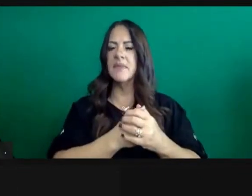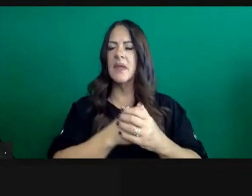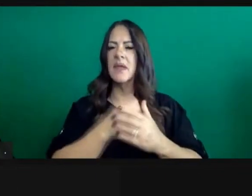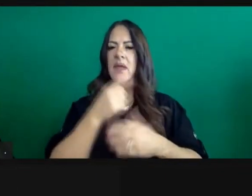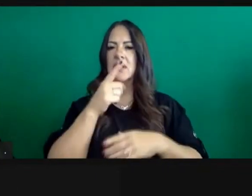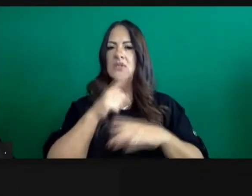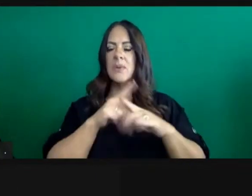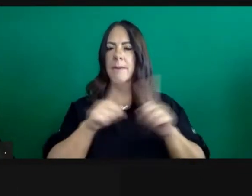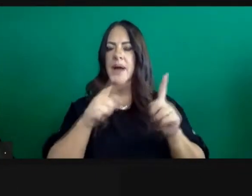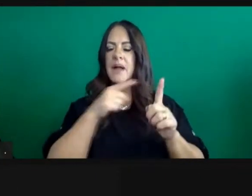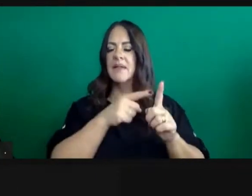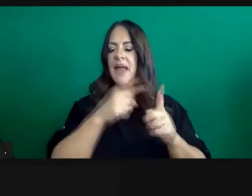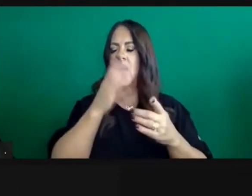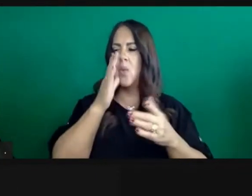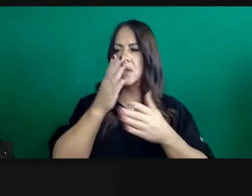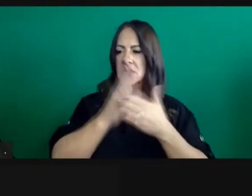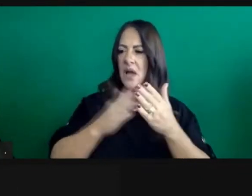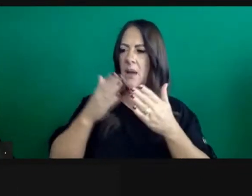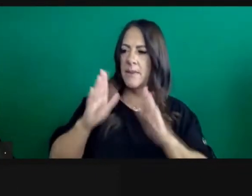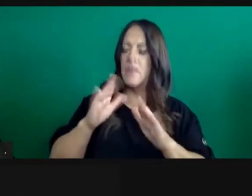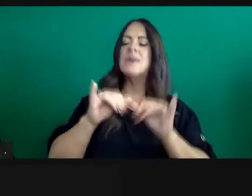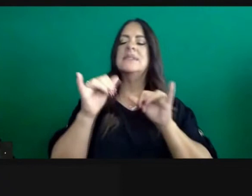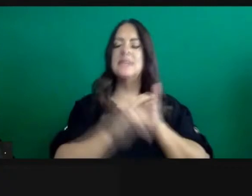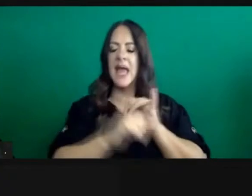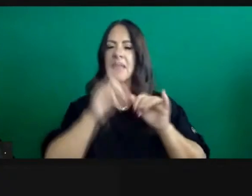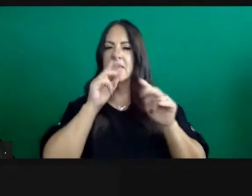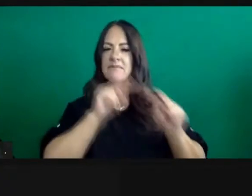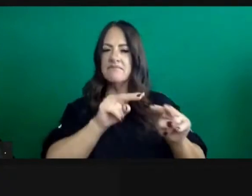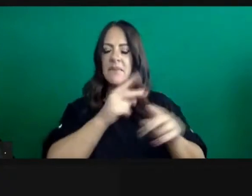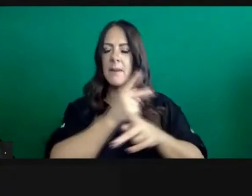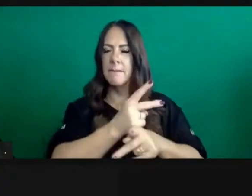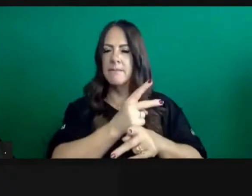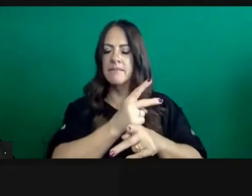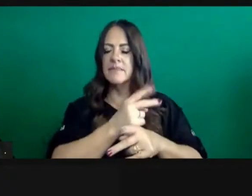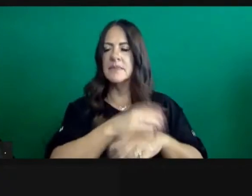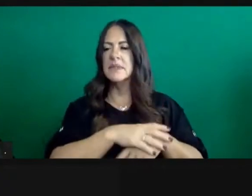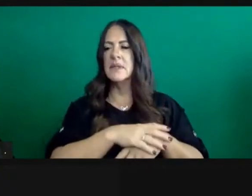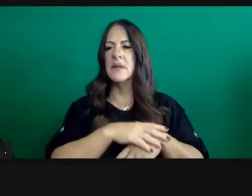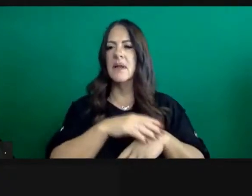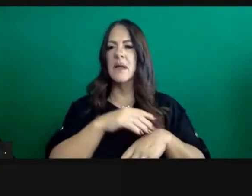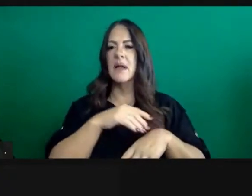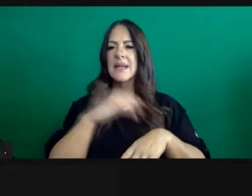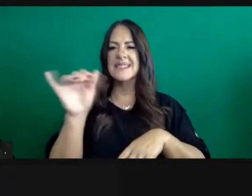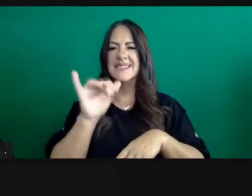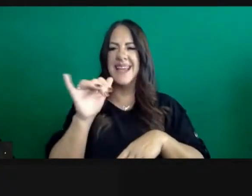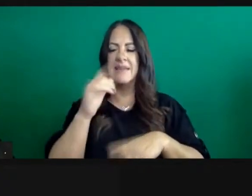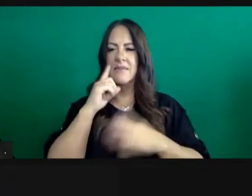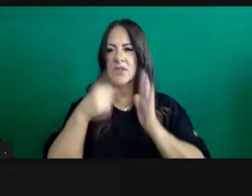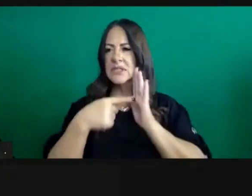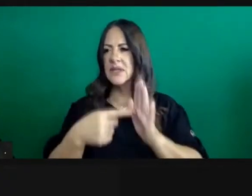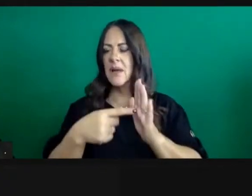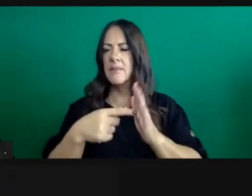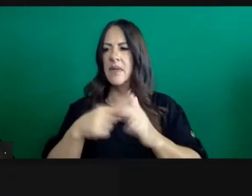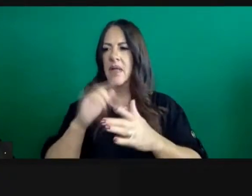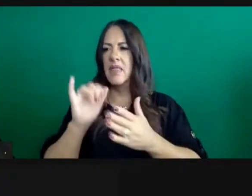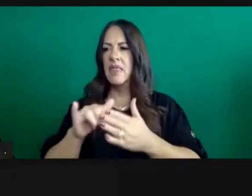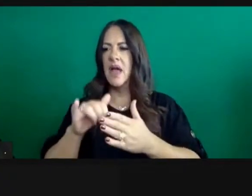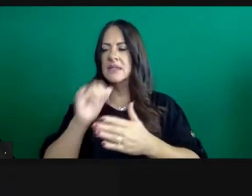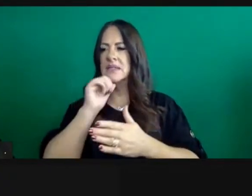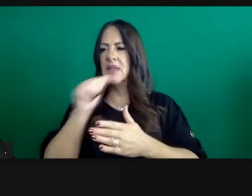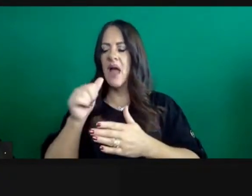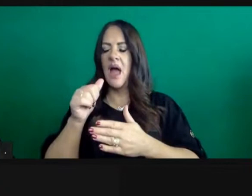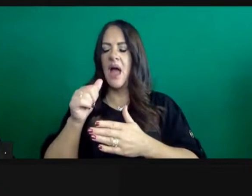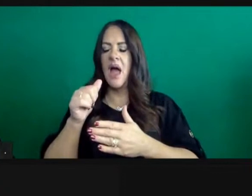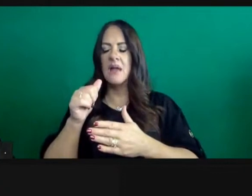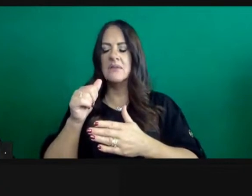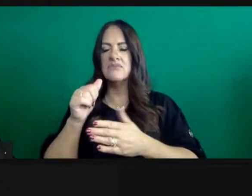continue to be monitored. In some ways, that is certainly an example of doing something that's atypical, unusual, and people